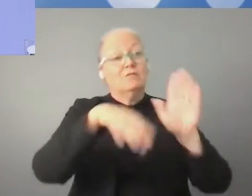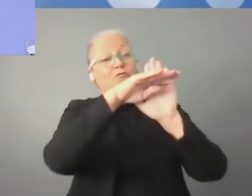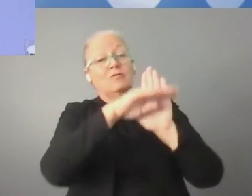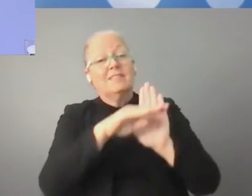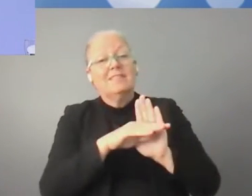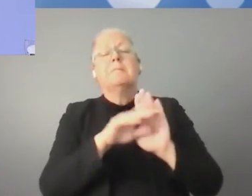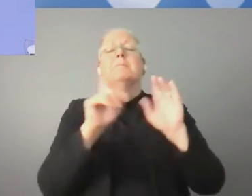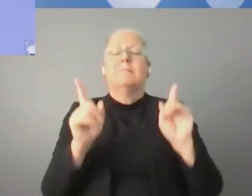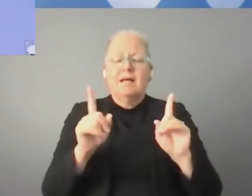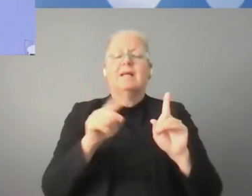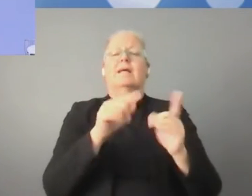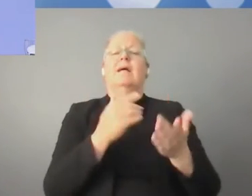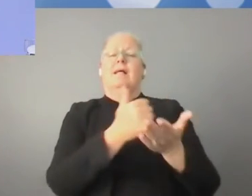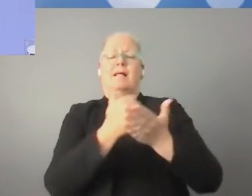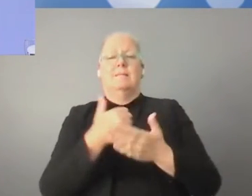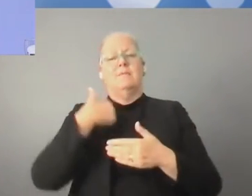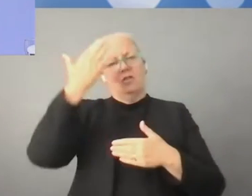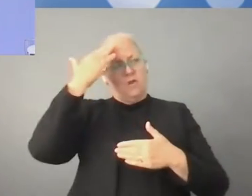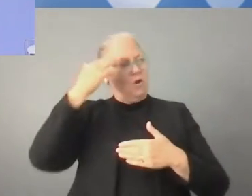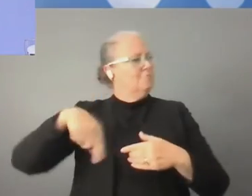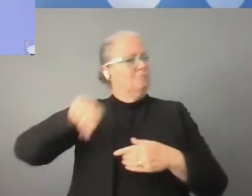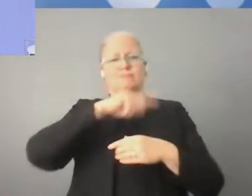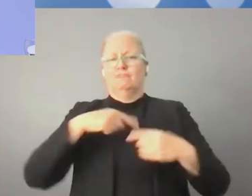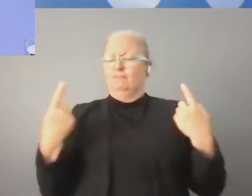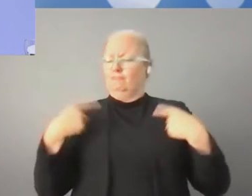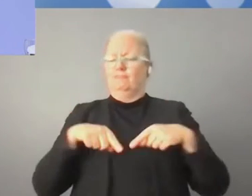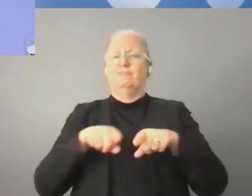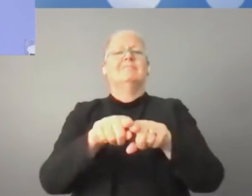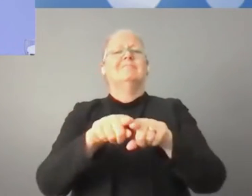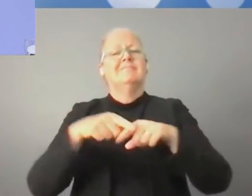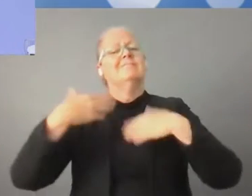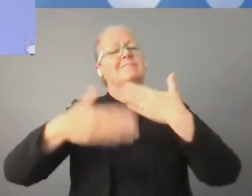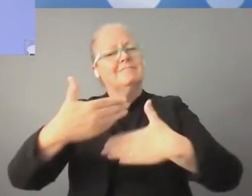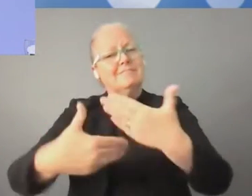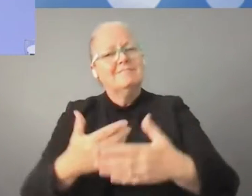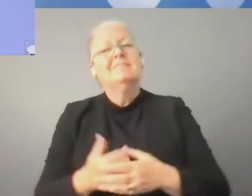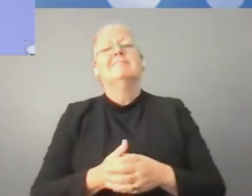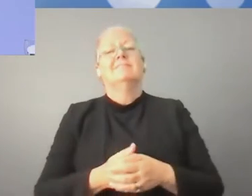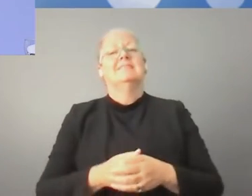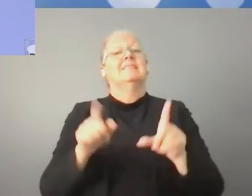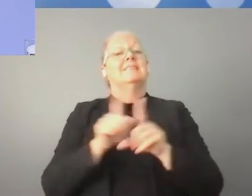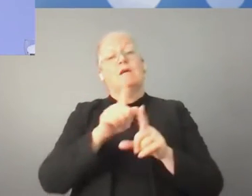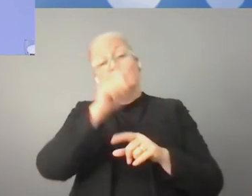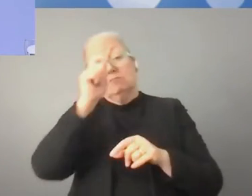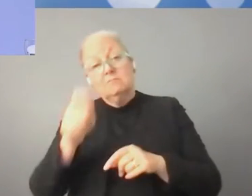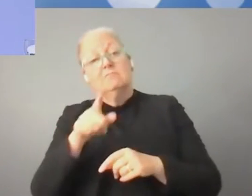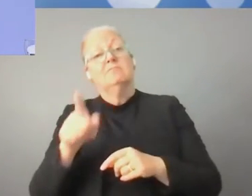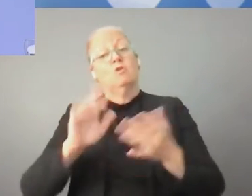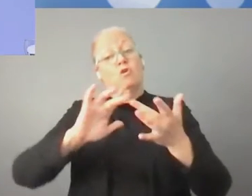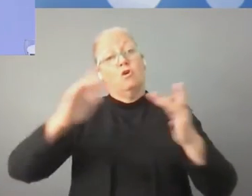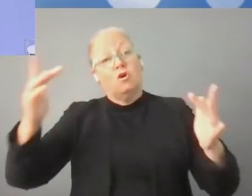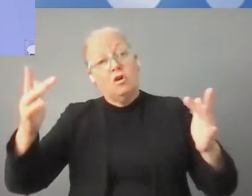And for people to have, you know, their dignity respected online as it is offline, for